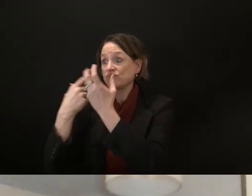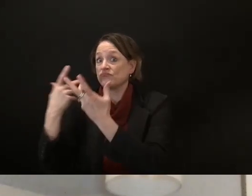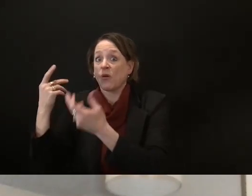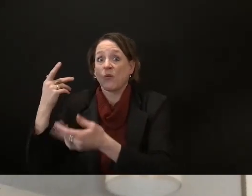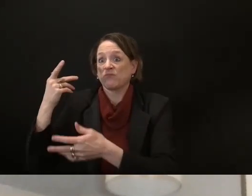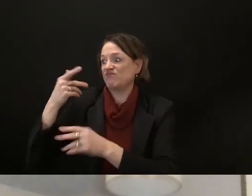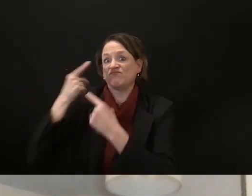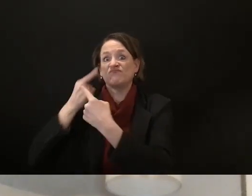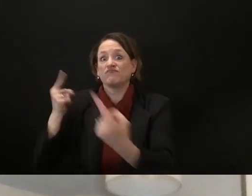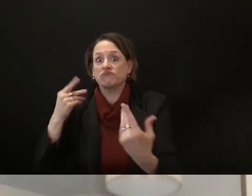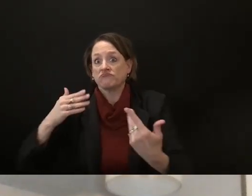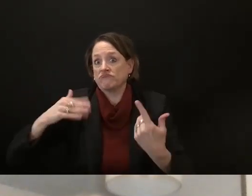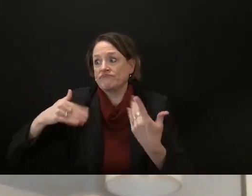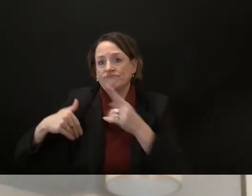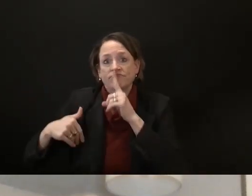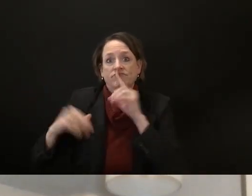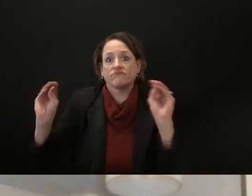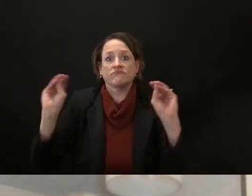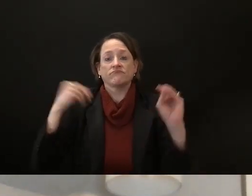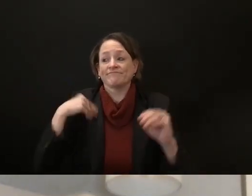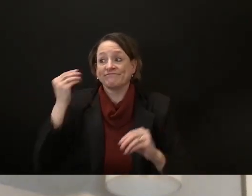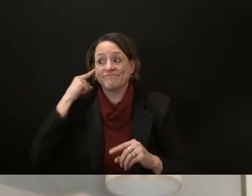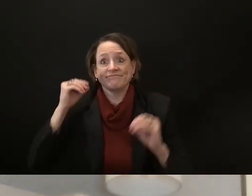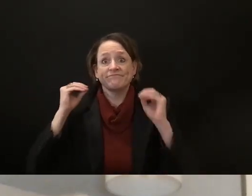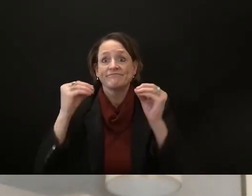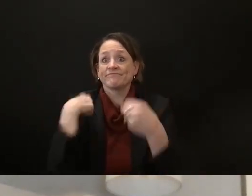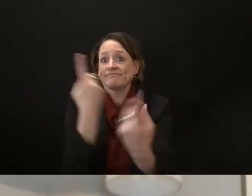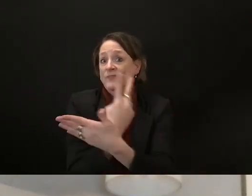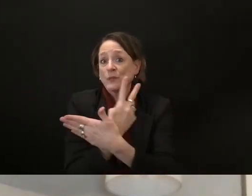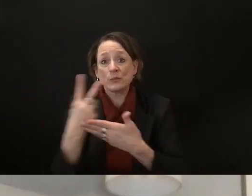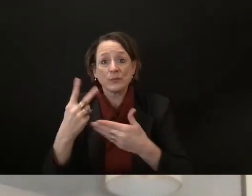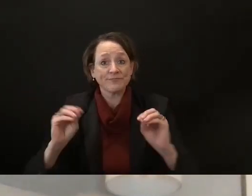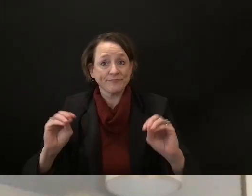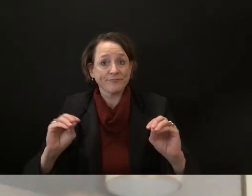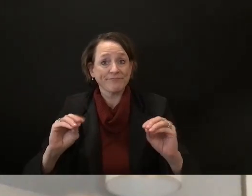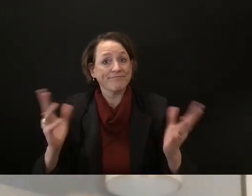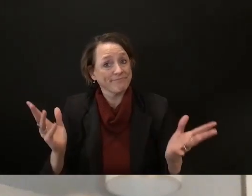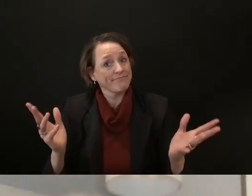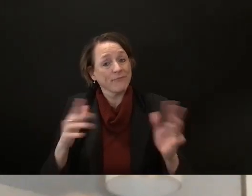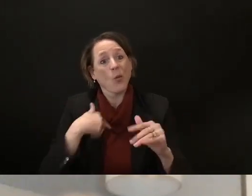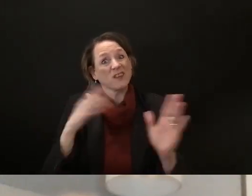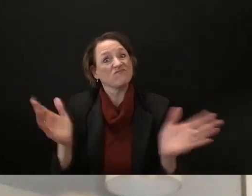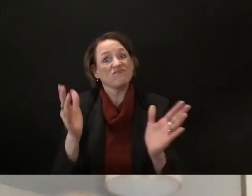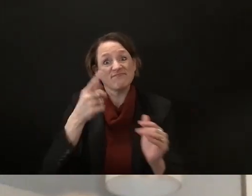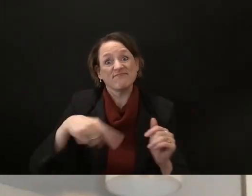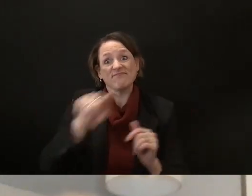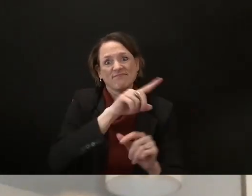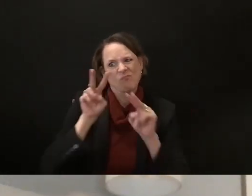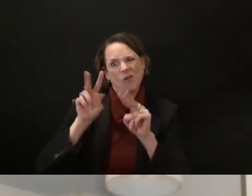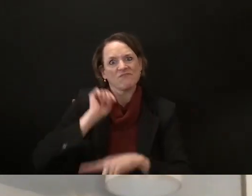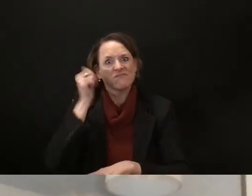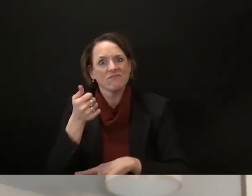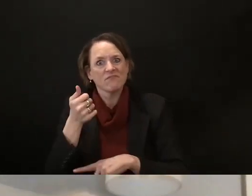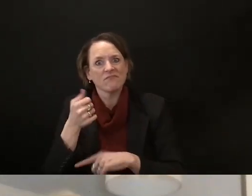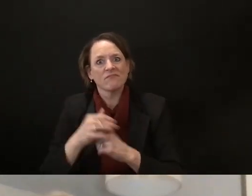two weeks so that is something that's important to watch is that basically it's a staring contest between the senate republicans and the assembly